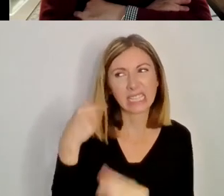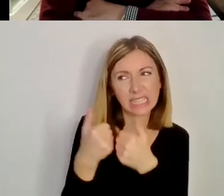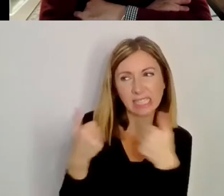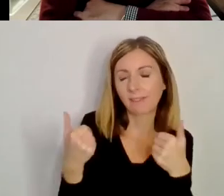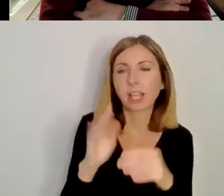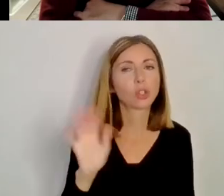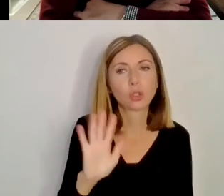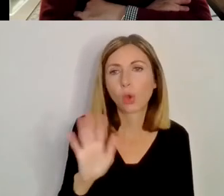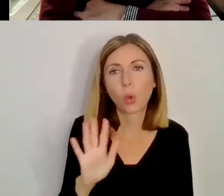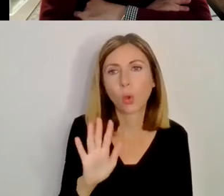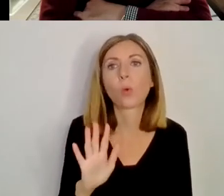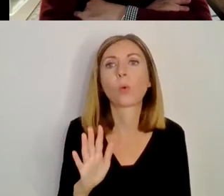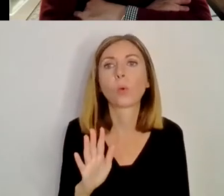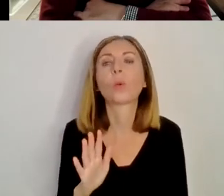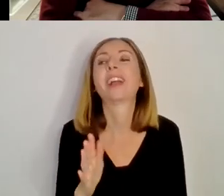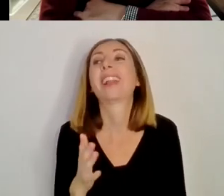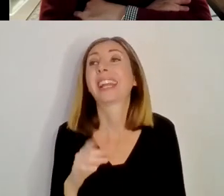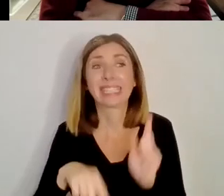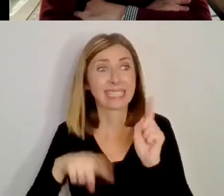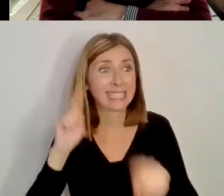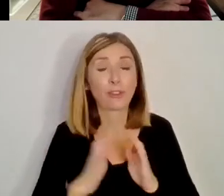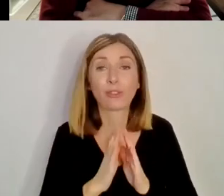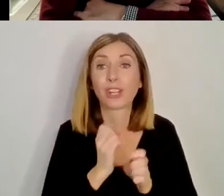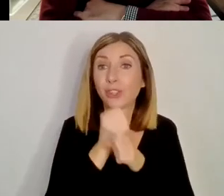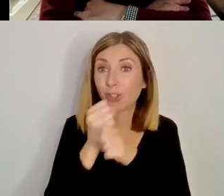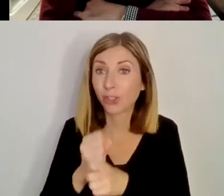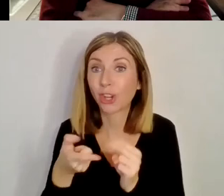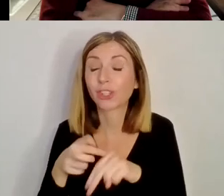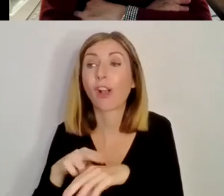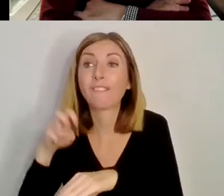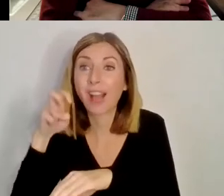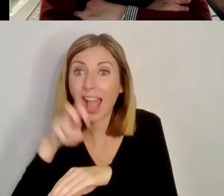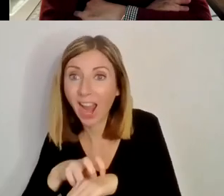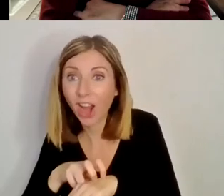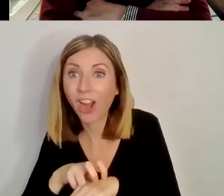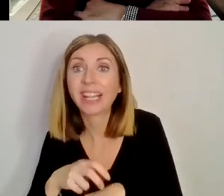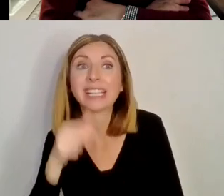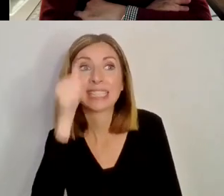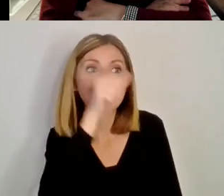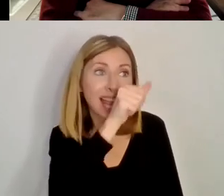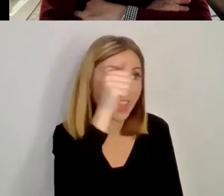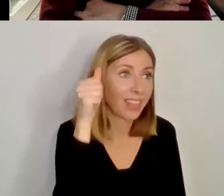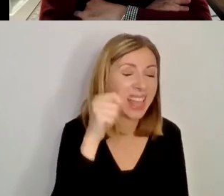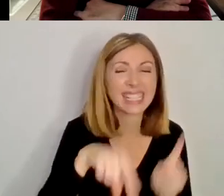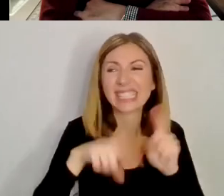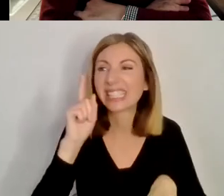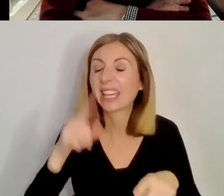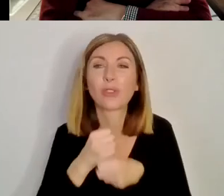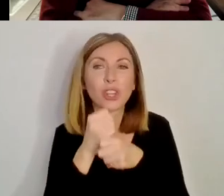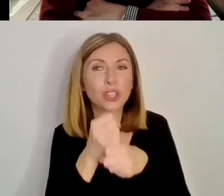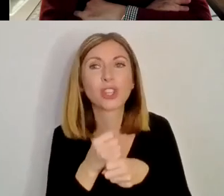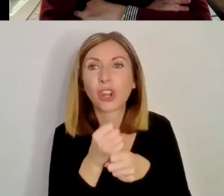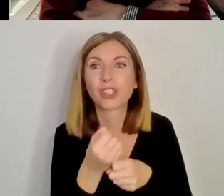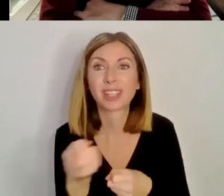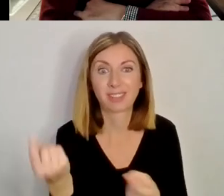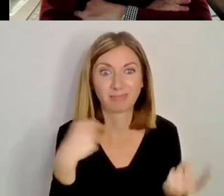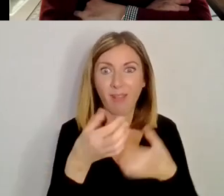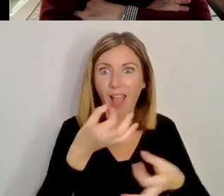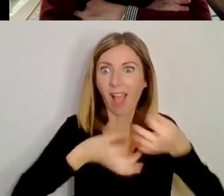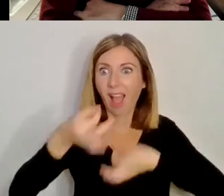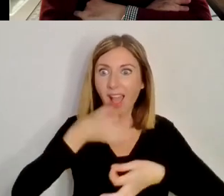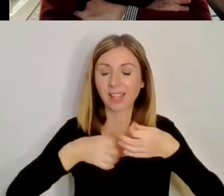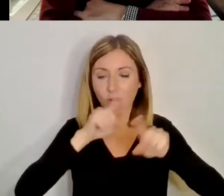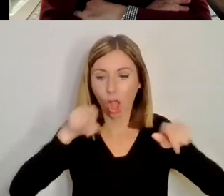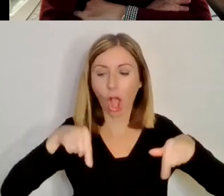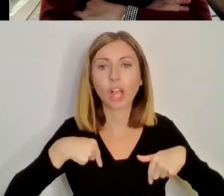Friends of Columbanus have people from the Church of Ireland, from the Presbyterian churches, from the Catholic faith, and from the Methodists. So it's, it's a lovely